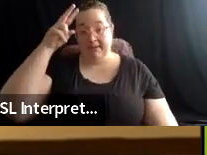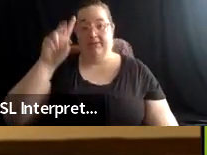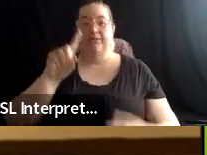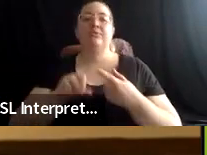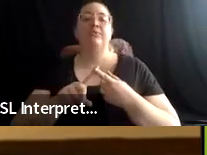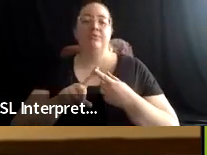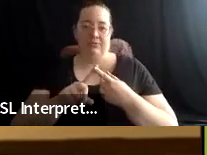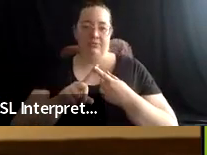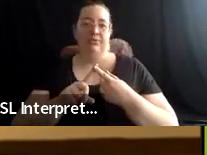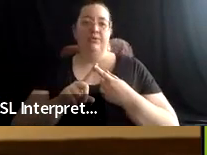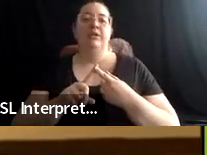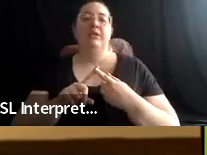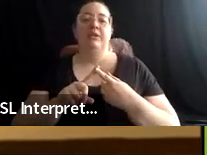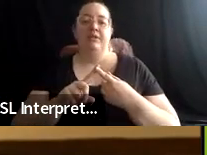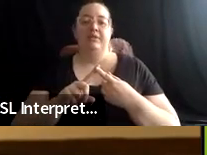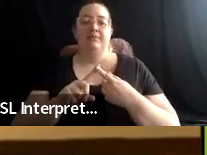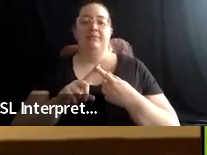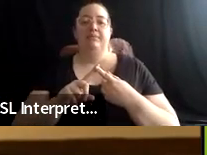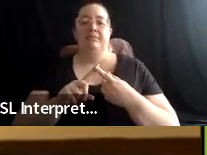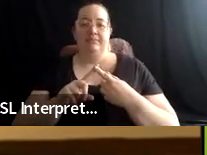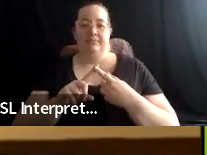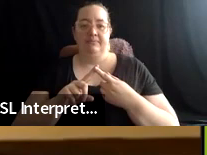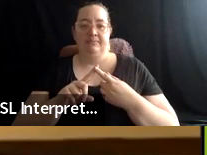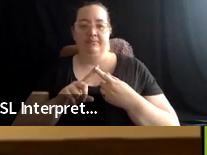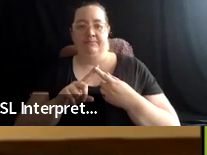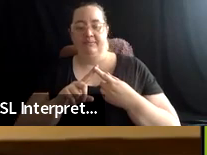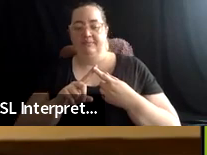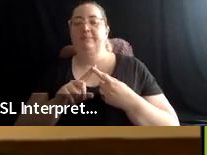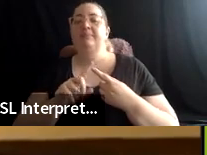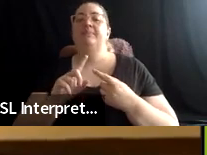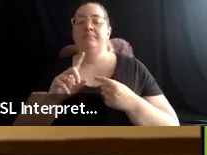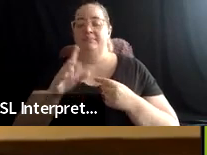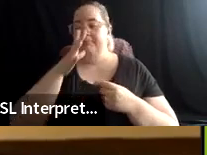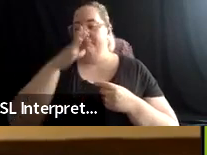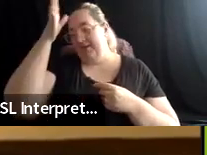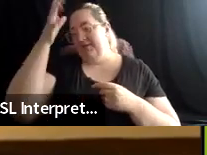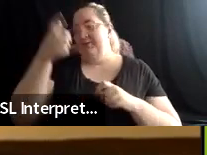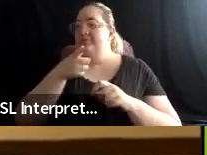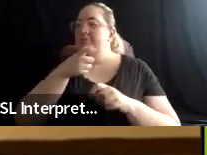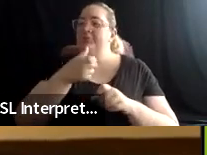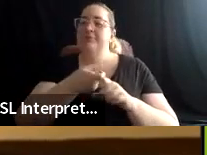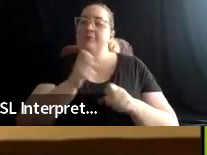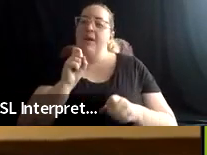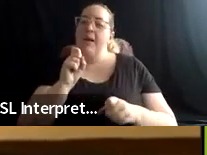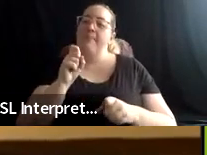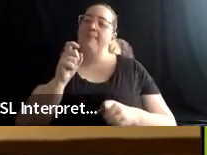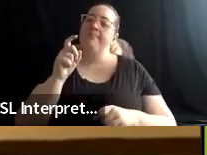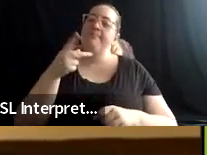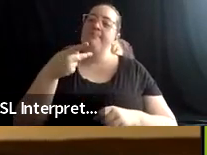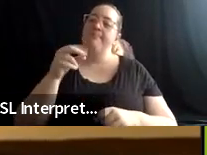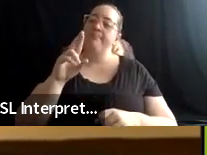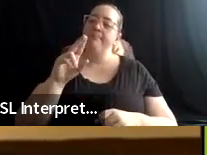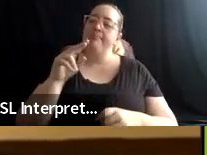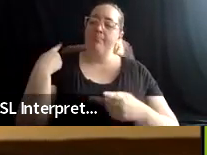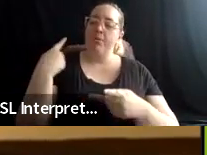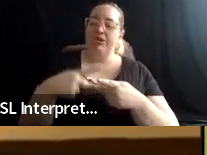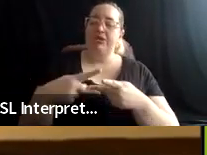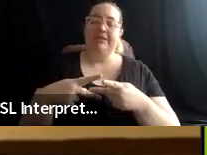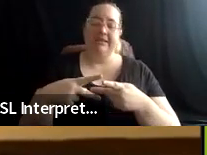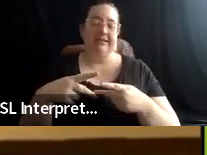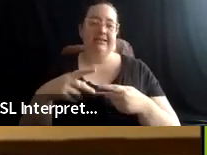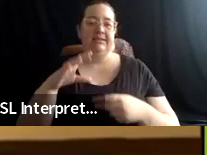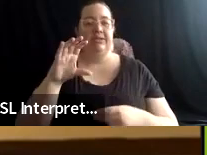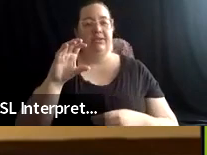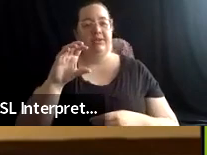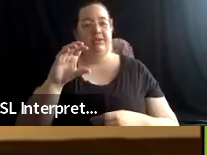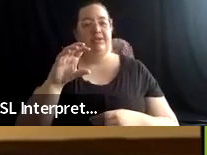sort of Portuguese fishing and colonial tradition and a Jewish mama who was raised in New York and had